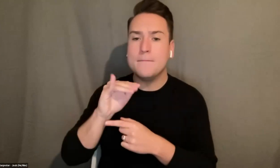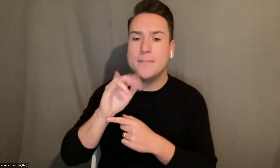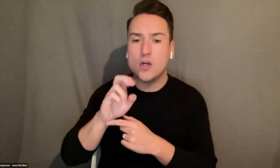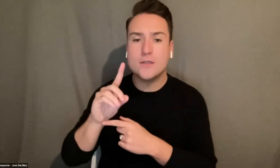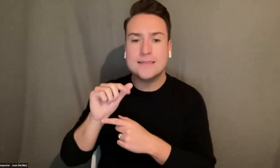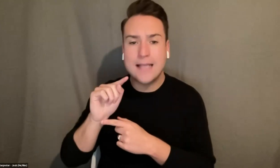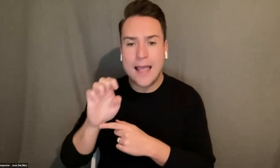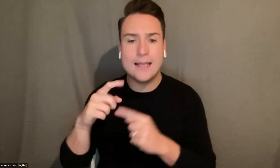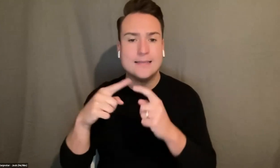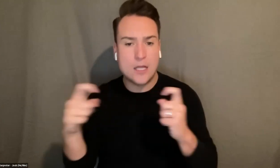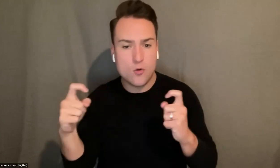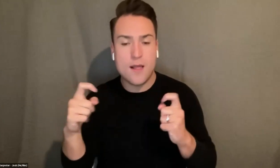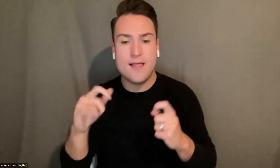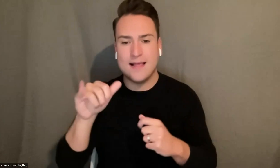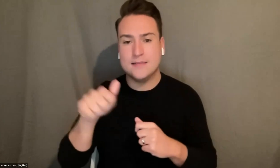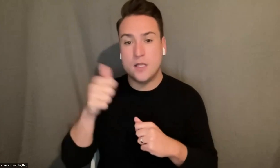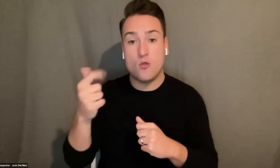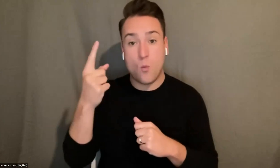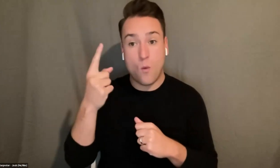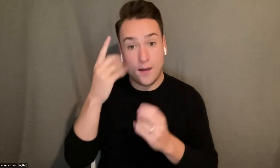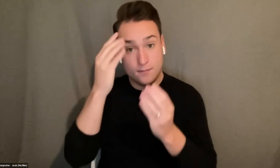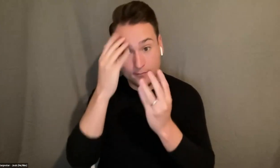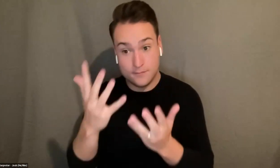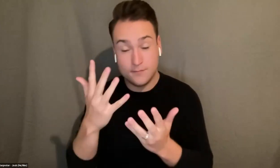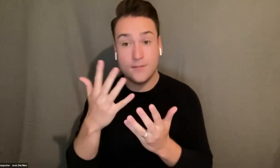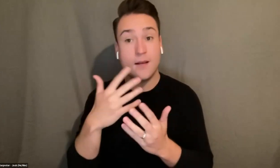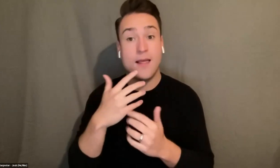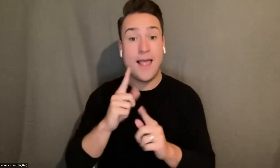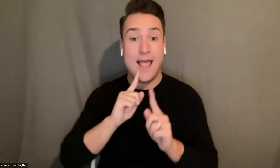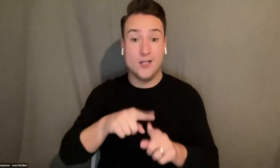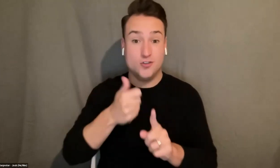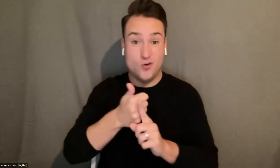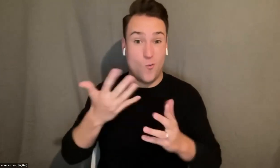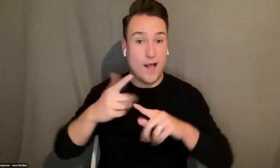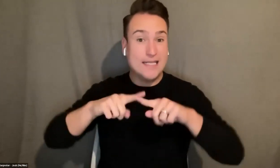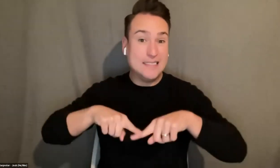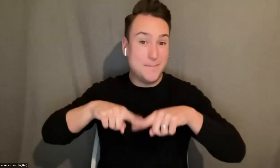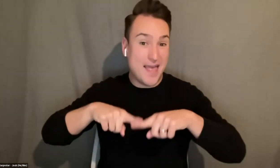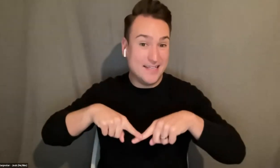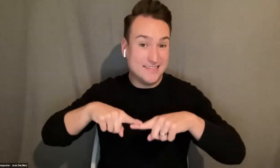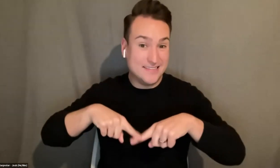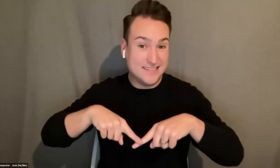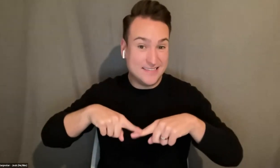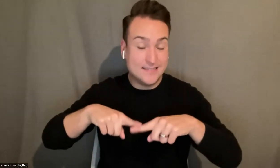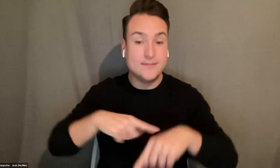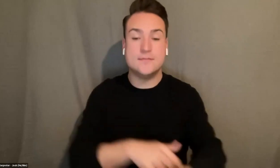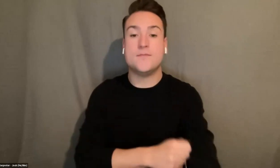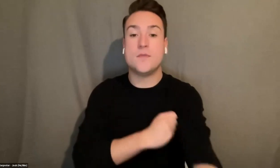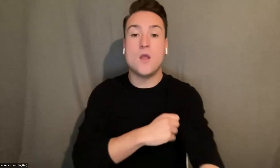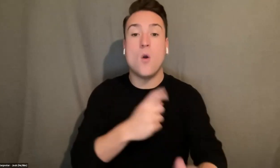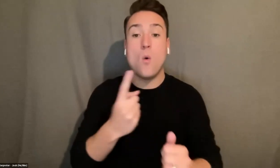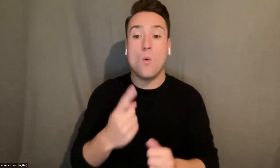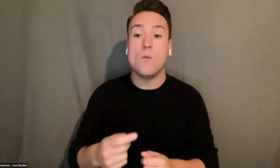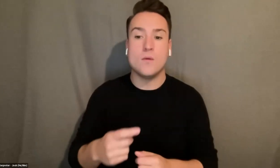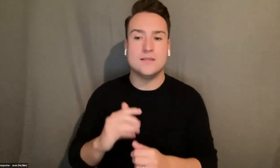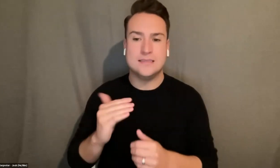is another one where for better for worse the answer is kind of it depends um the one requirement that